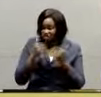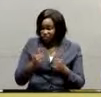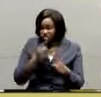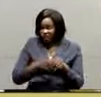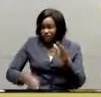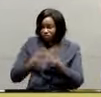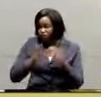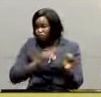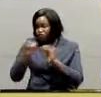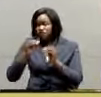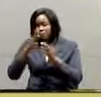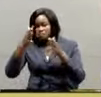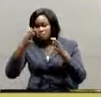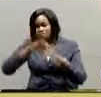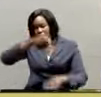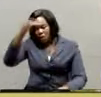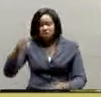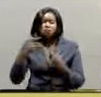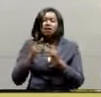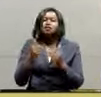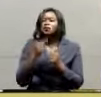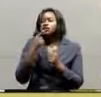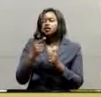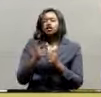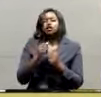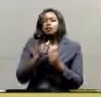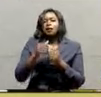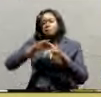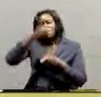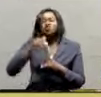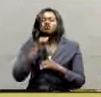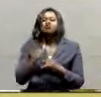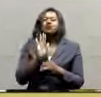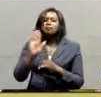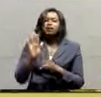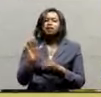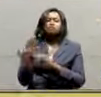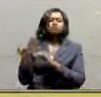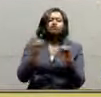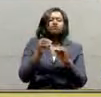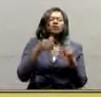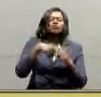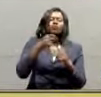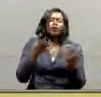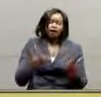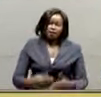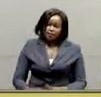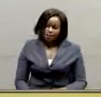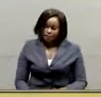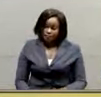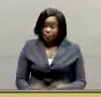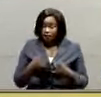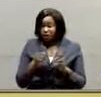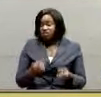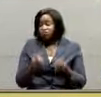are being told that they are foreigners there. They are not part of the mountains. And they should leave the mountains. But then where will they go? However, green spaces